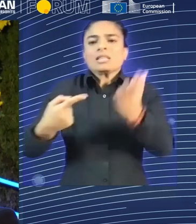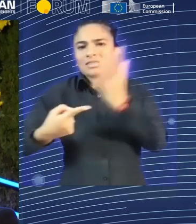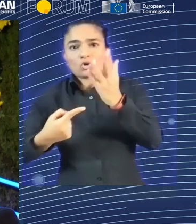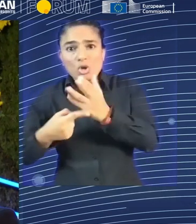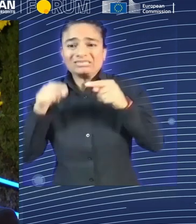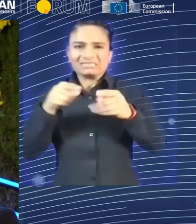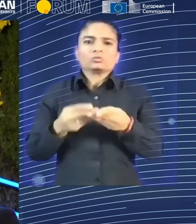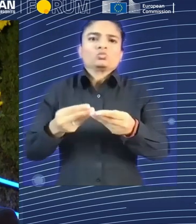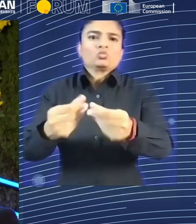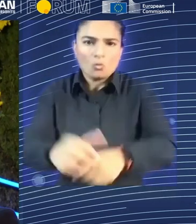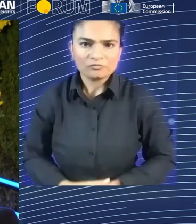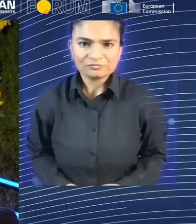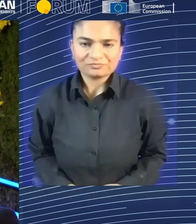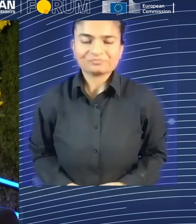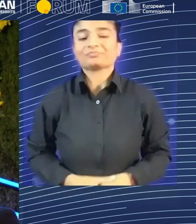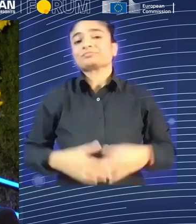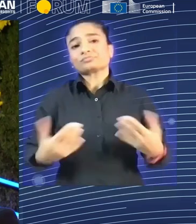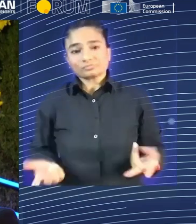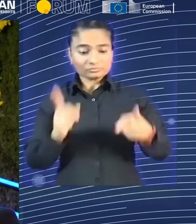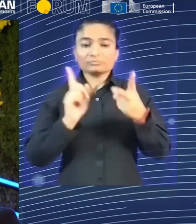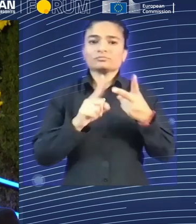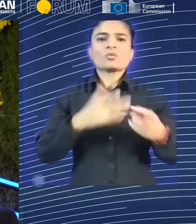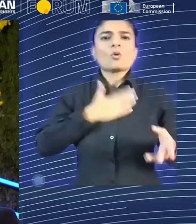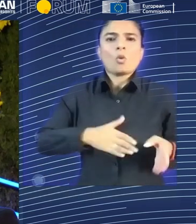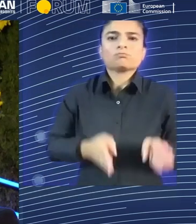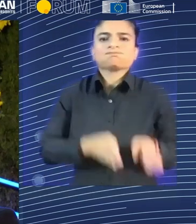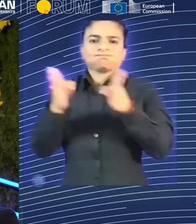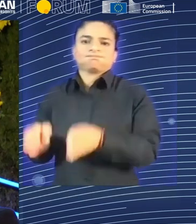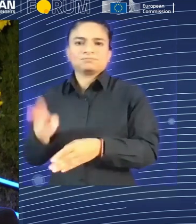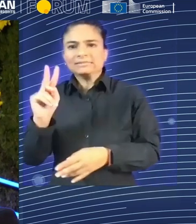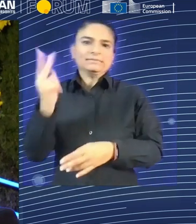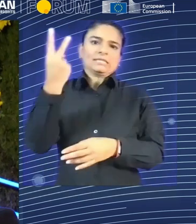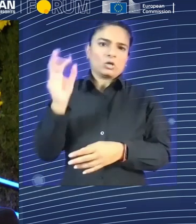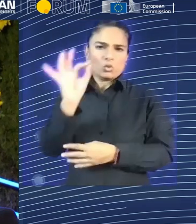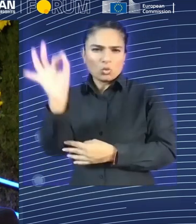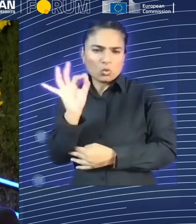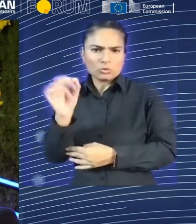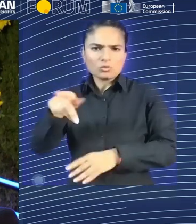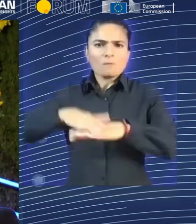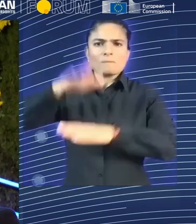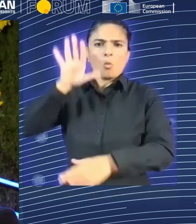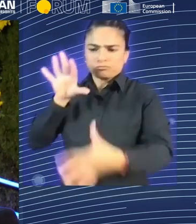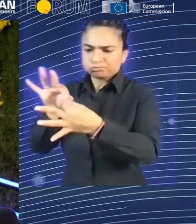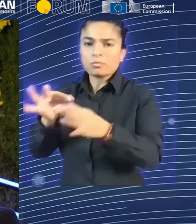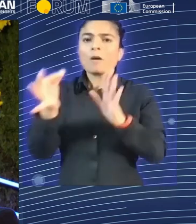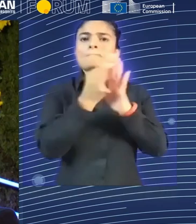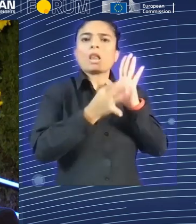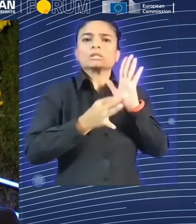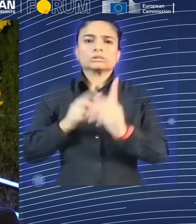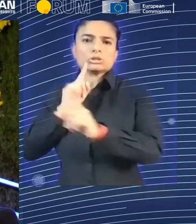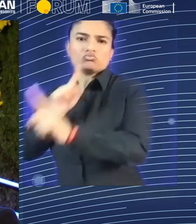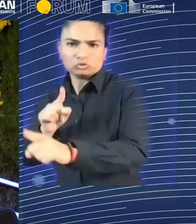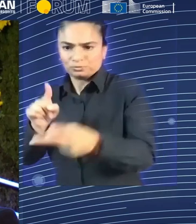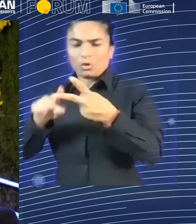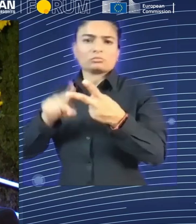policy responses and some of your ideas there. Ben, a little bit on Eurochambers project on vocational excellence. How can